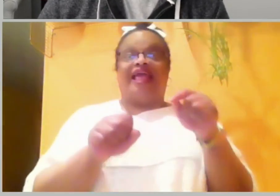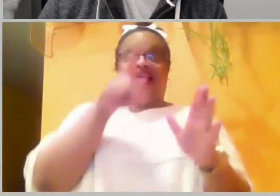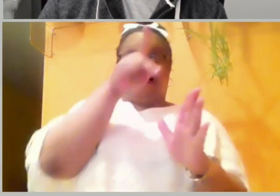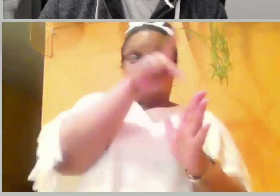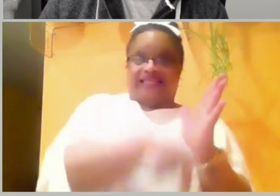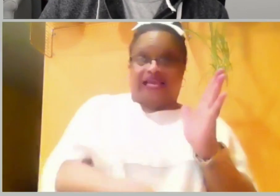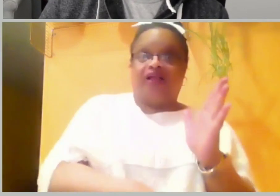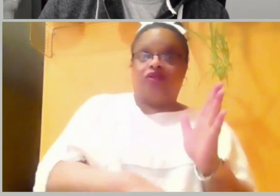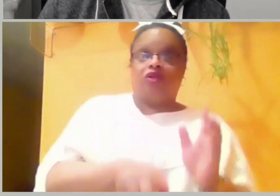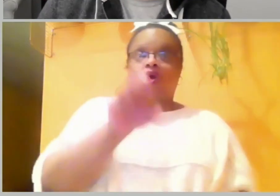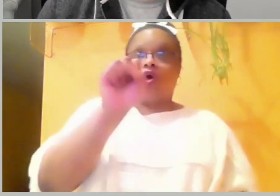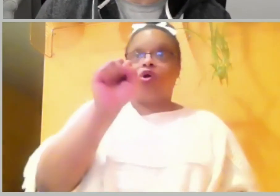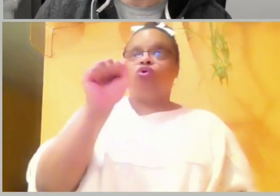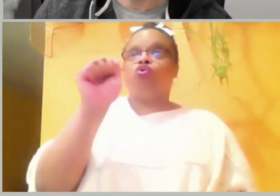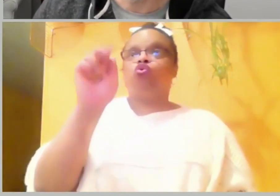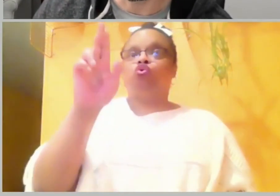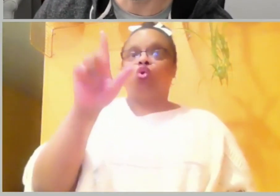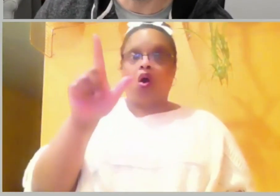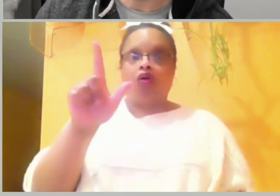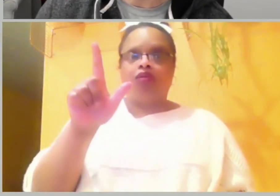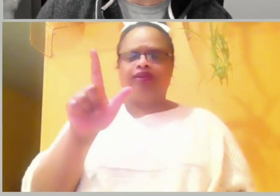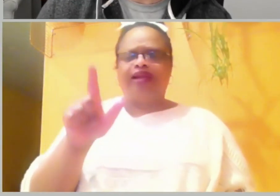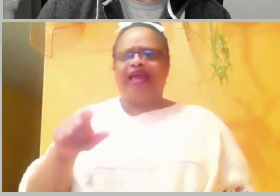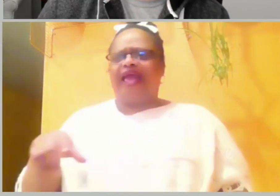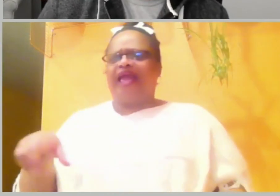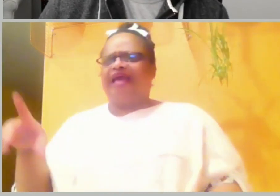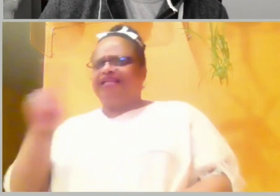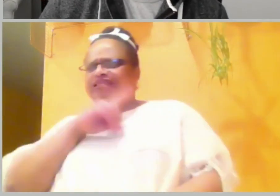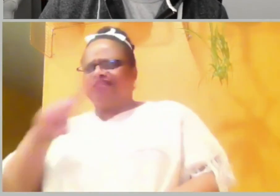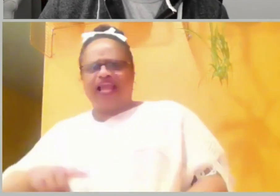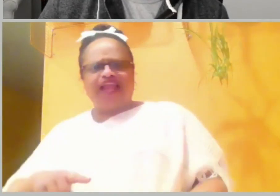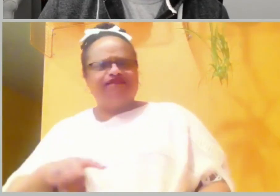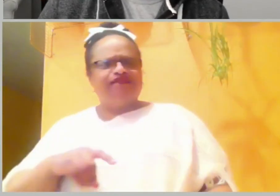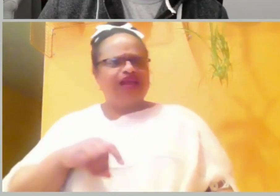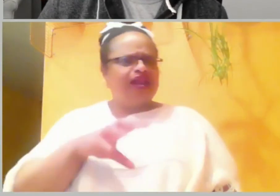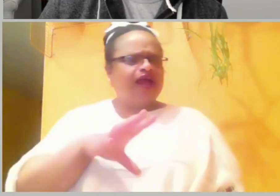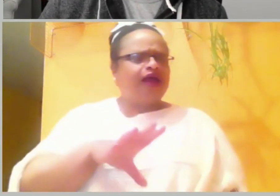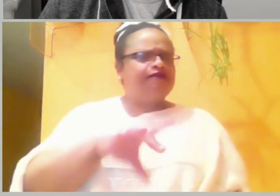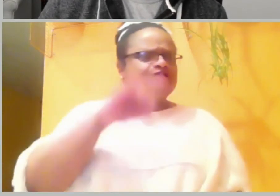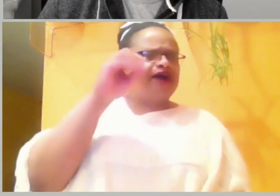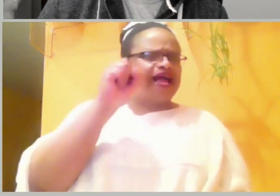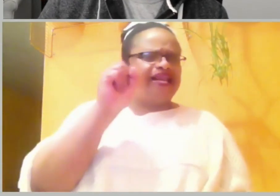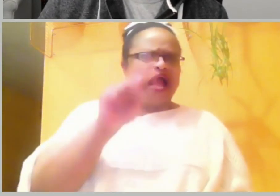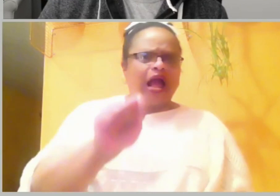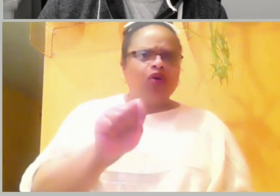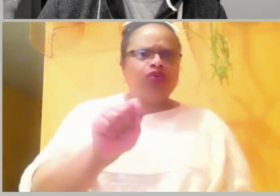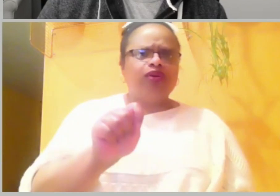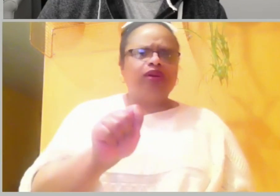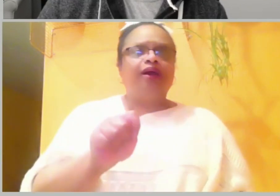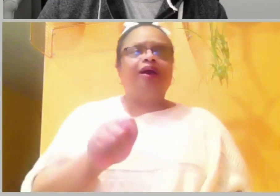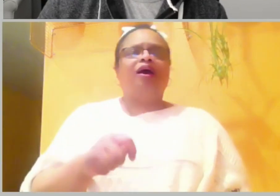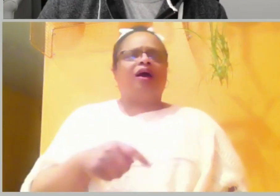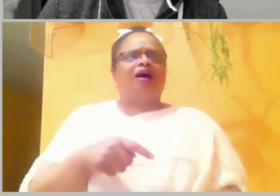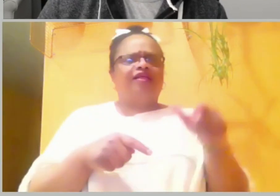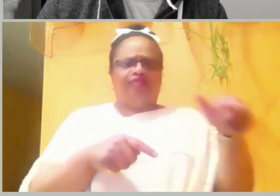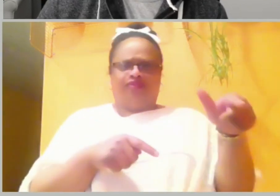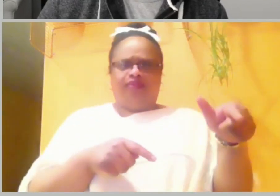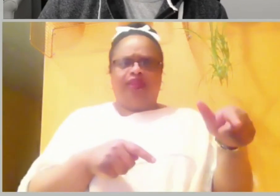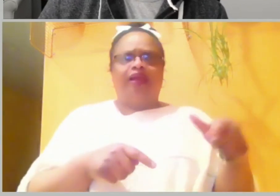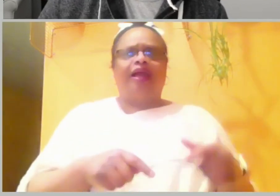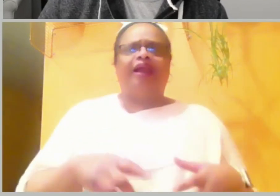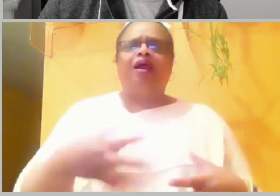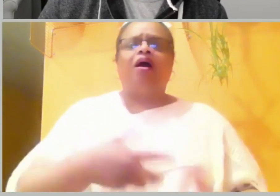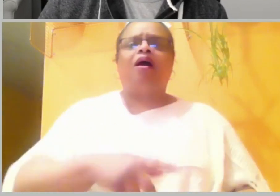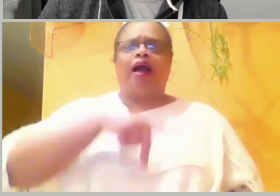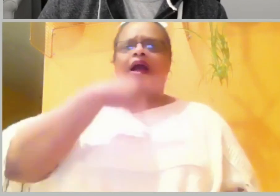It's important to note, though, that the Amalekites were a fierce enemy of Israel, born out of the tribe of Esau and